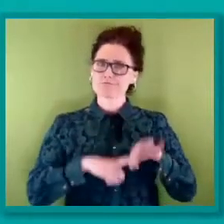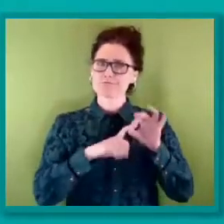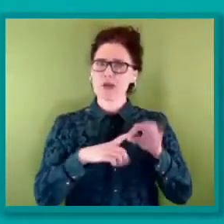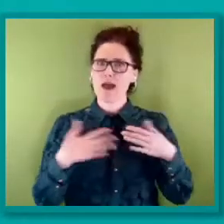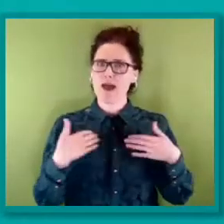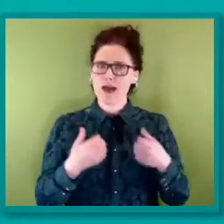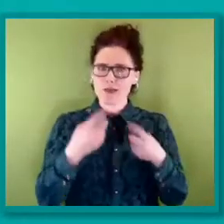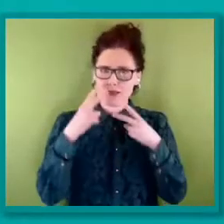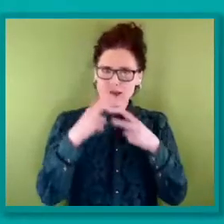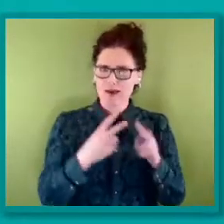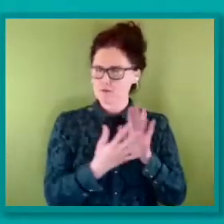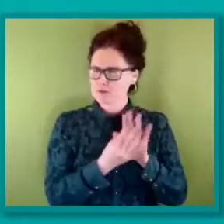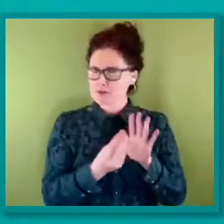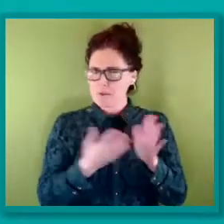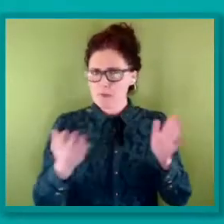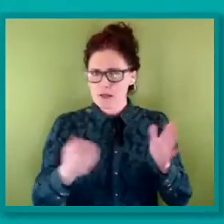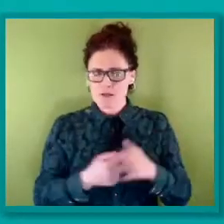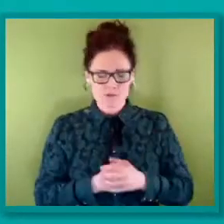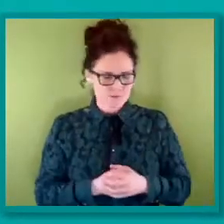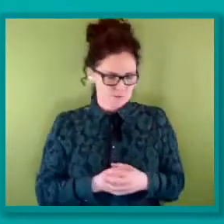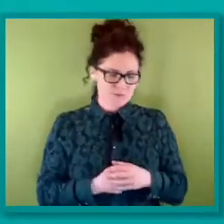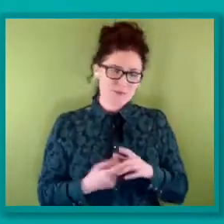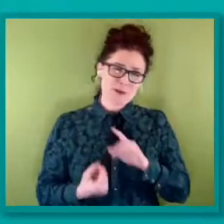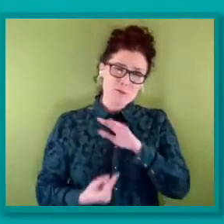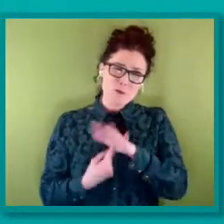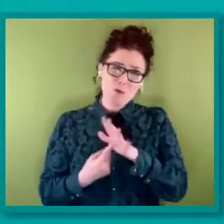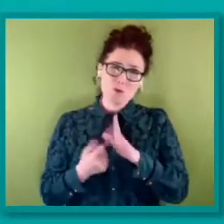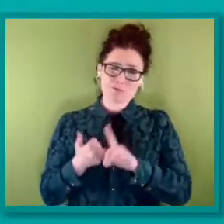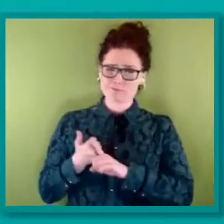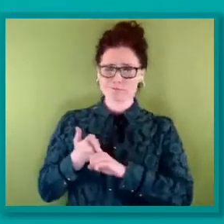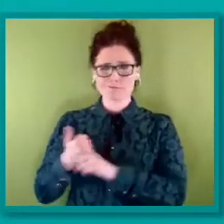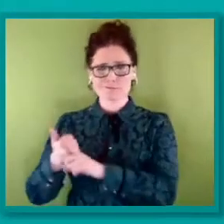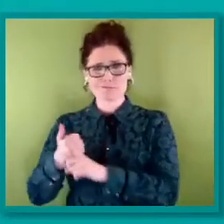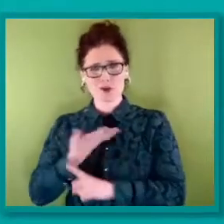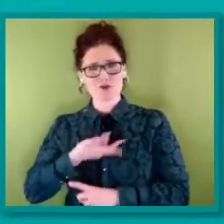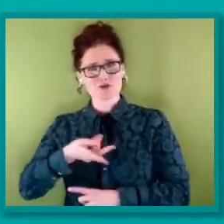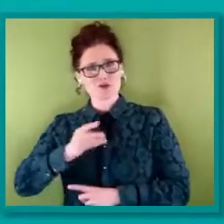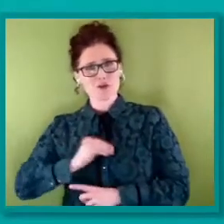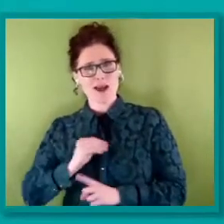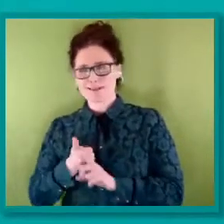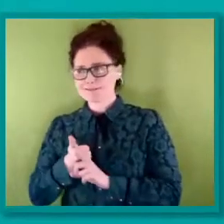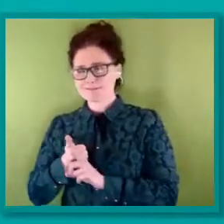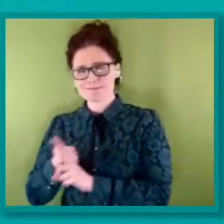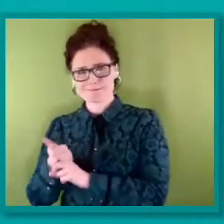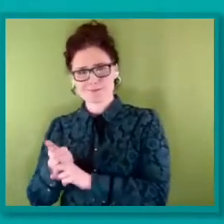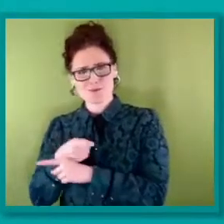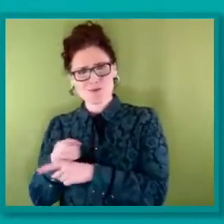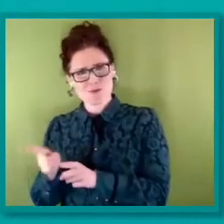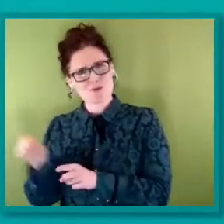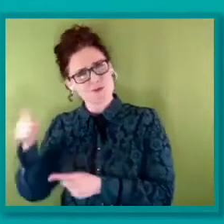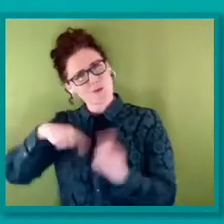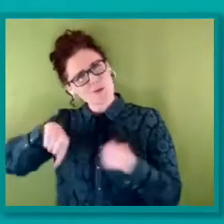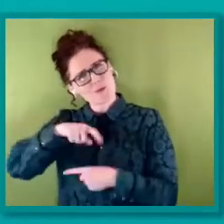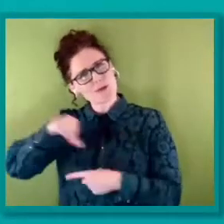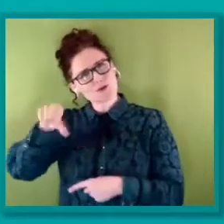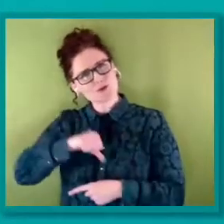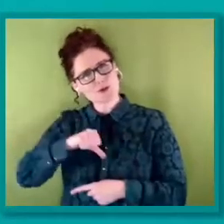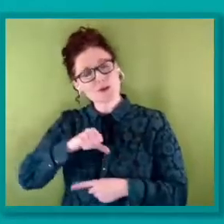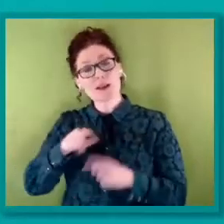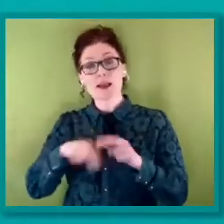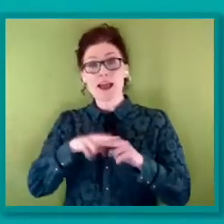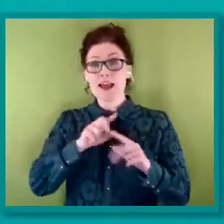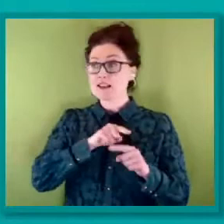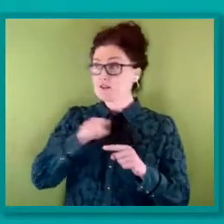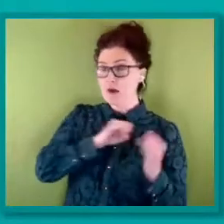it's important to support and stand with our trans siblings, but recognize that those attacks are attacks on all of us. When they talk about